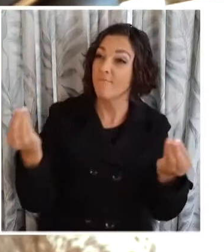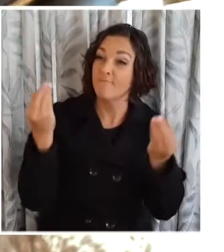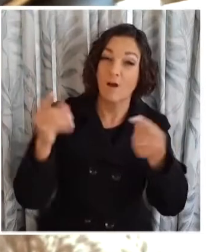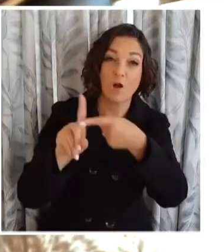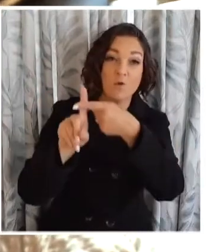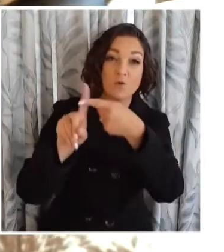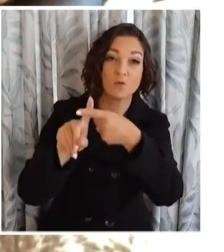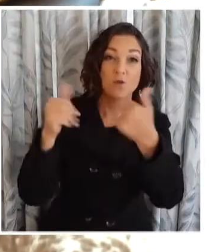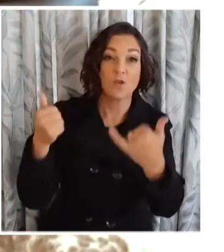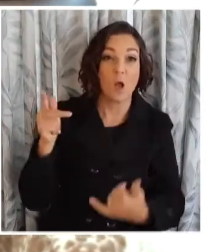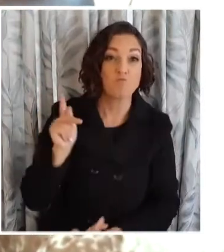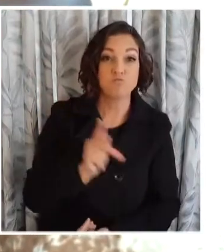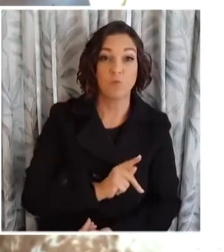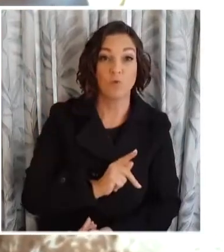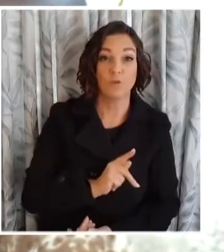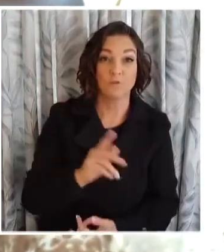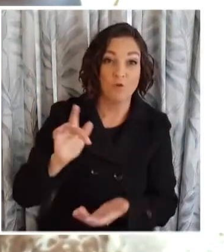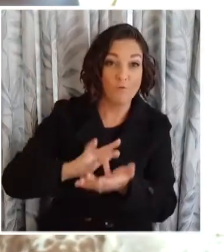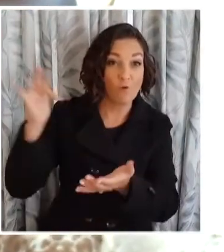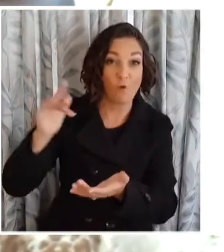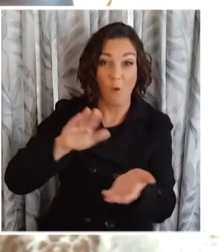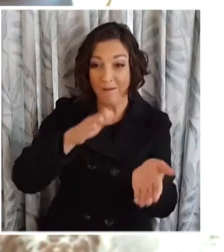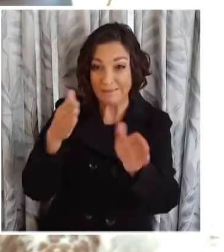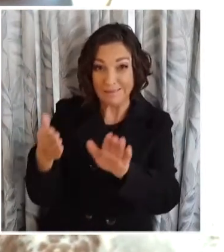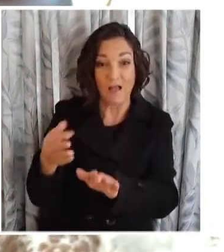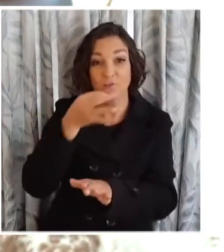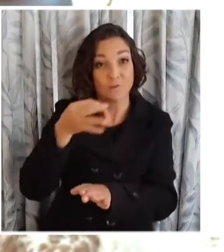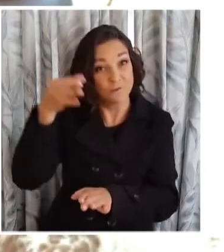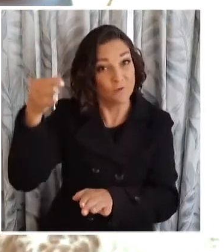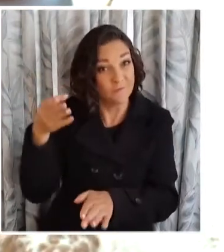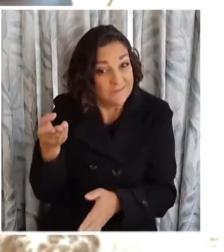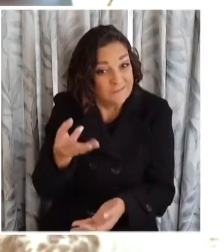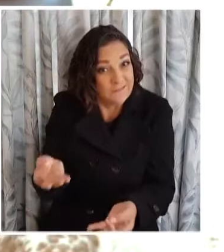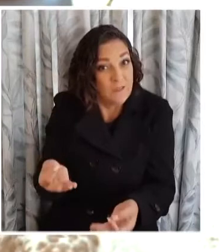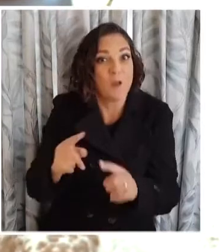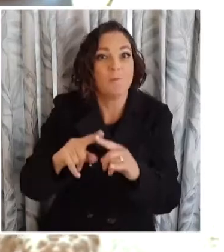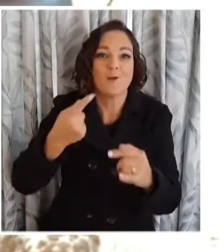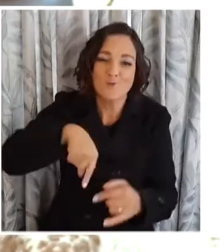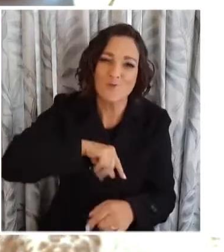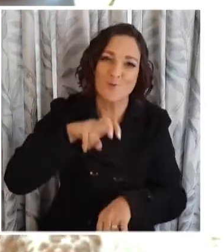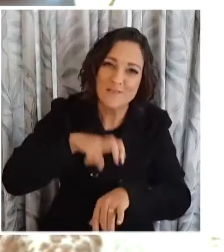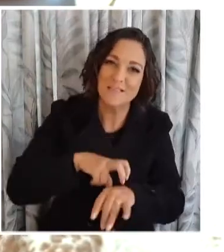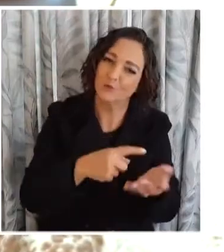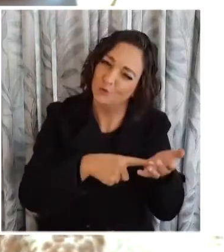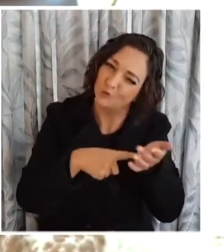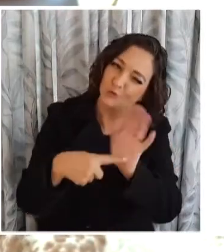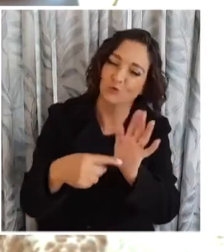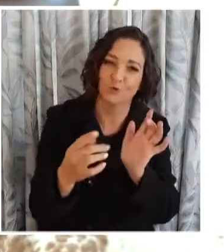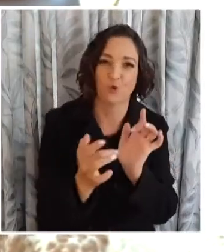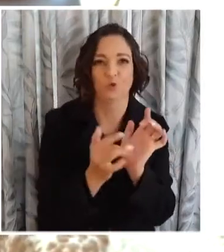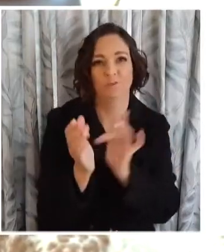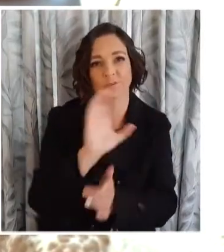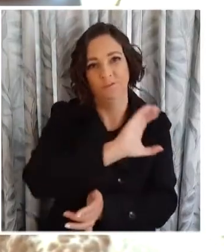on which the Prince of Glory died. That was his song. That was his hymn. Folks, let's start to produce good fruit.